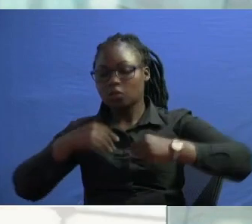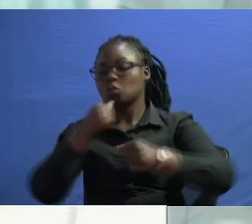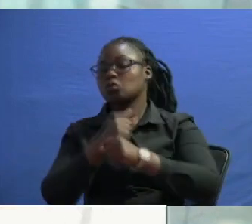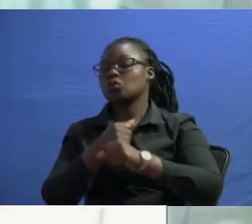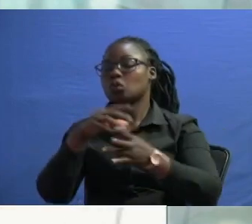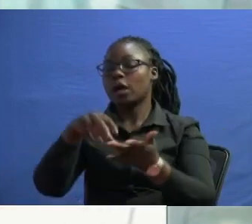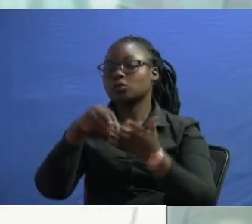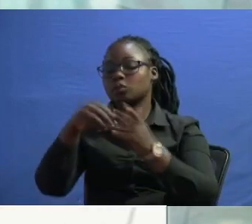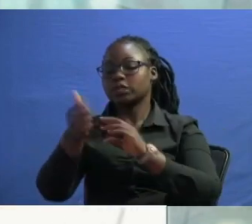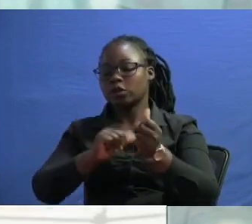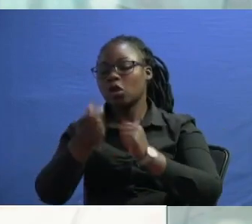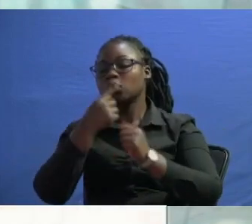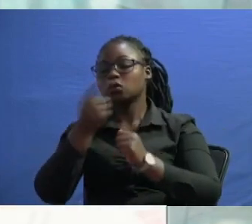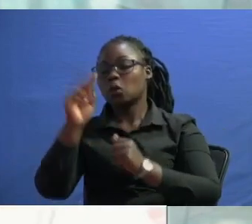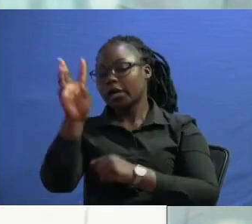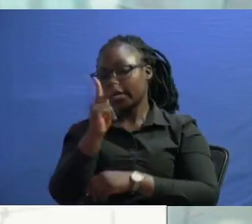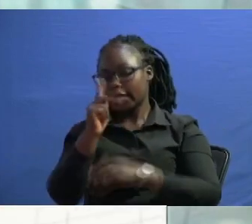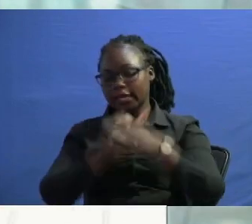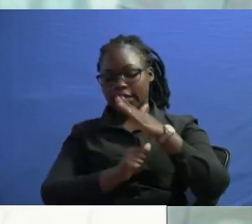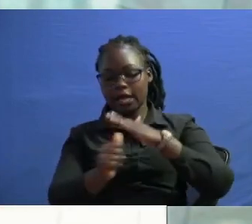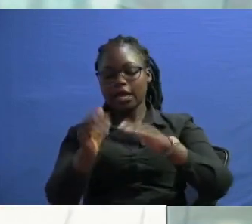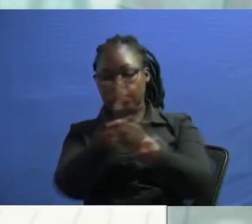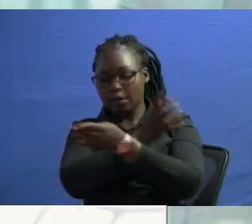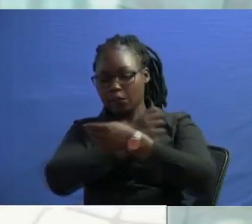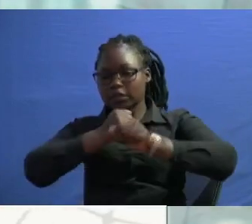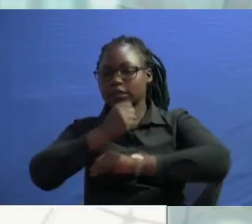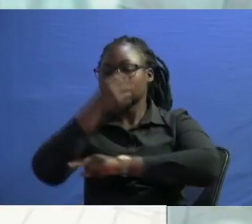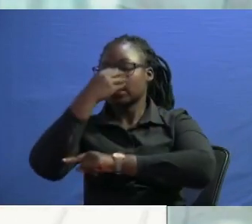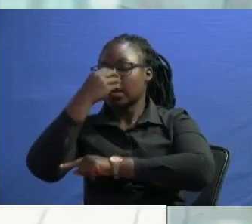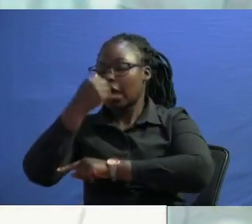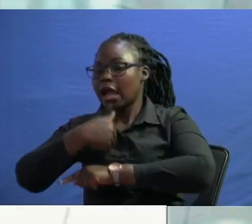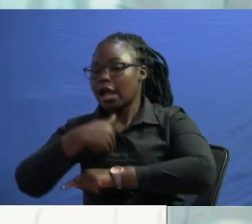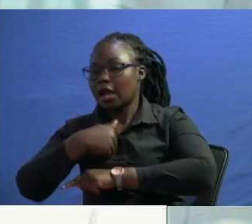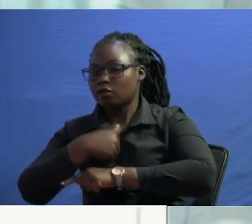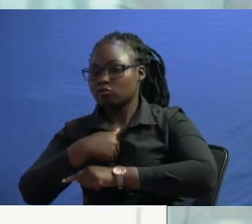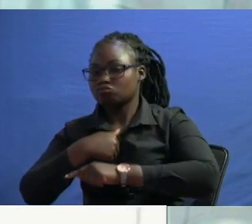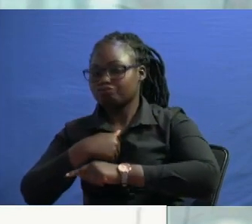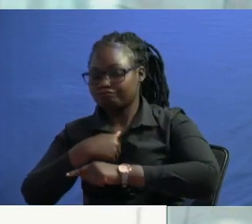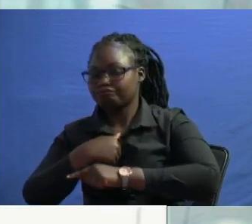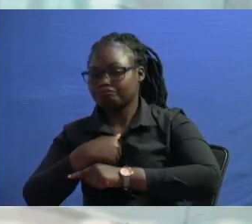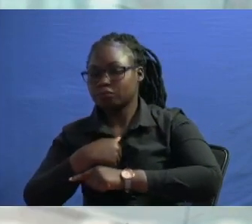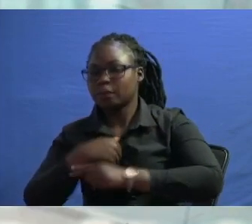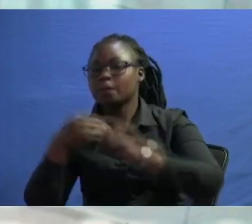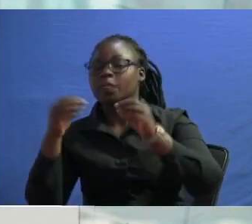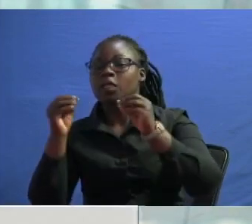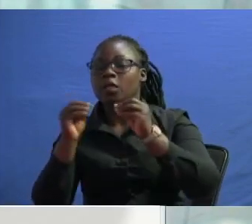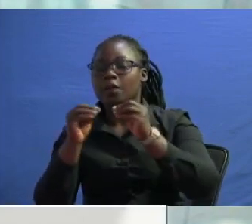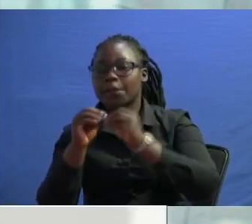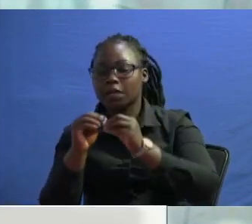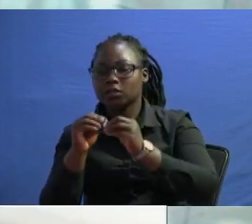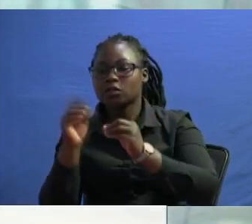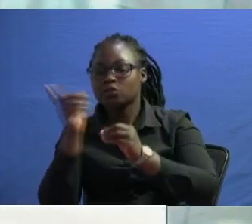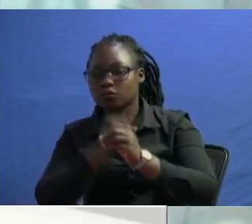activity and so kenya under president william buruto having a met in a consensus